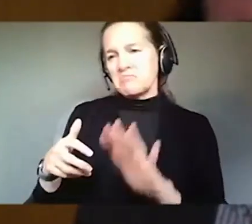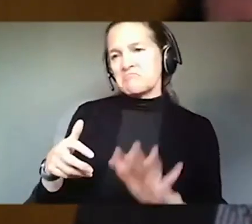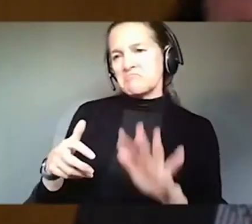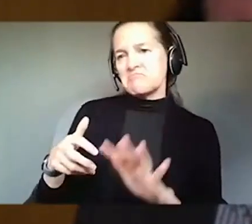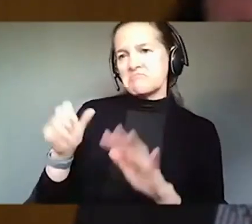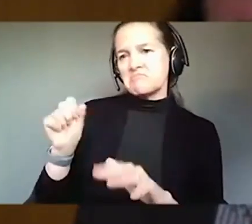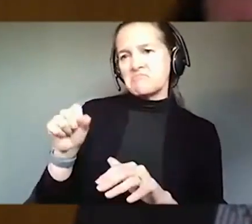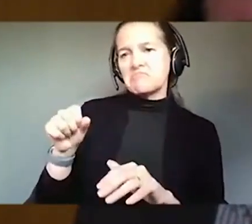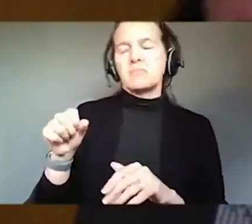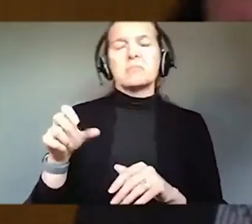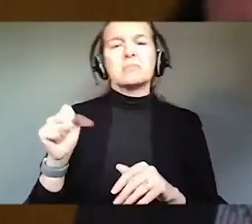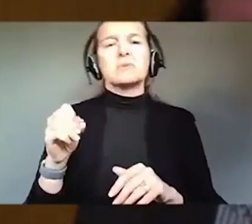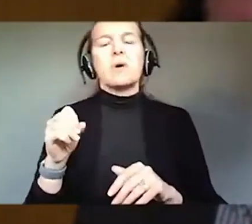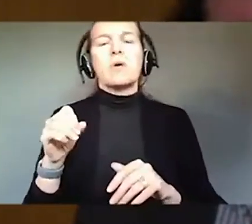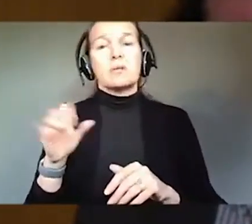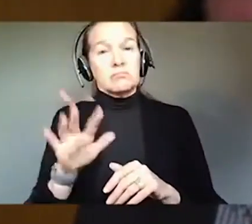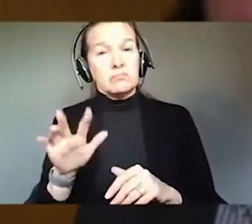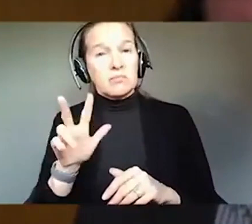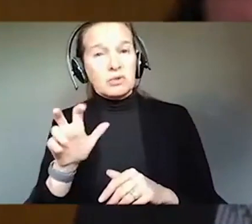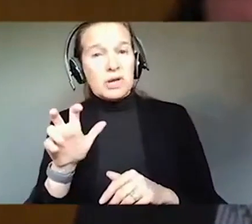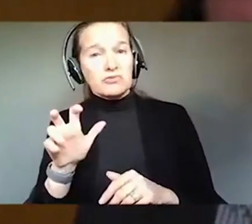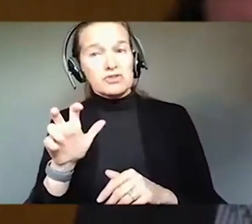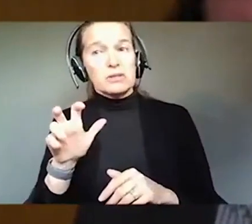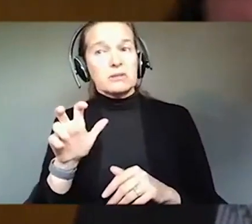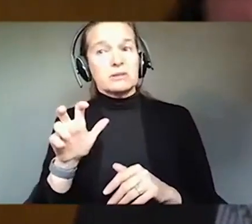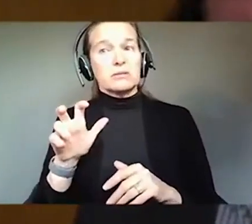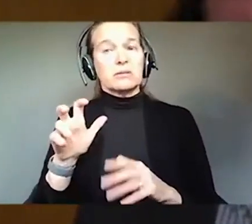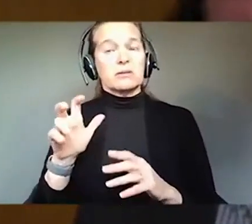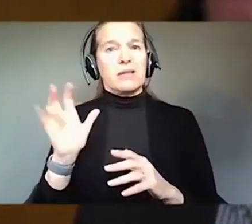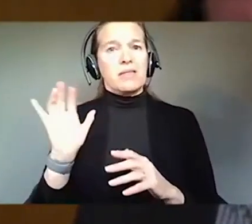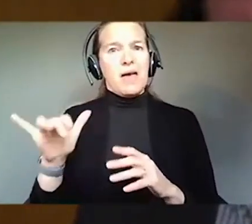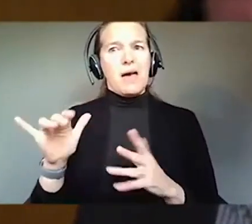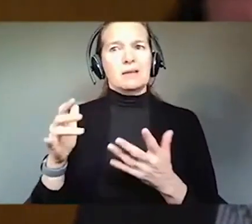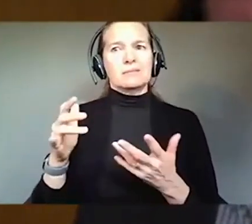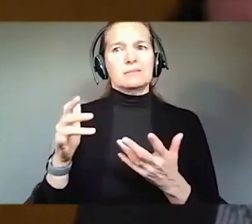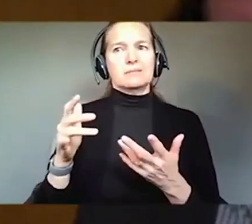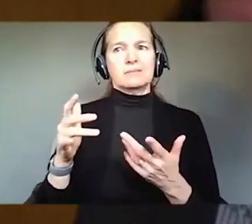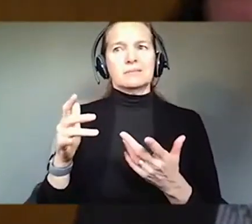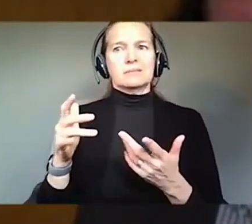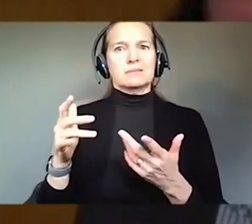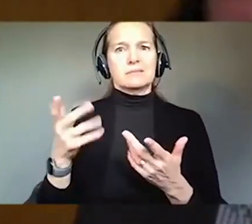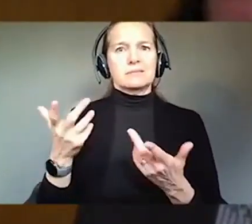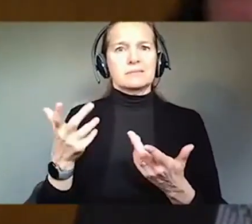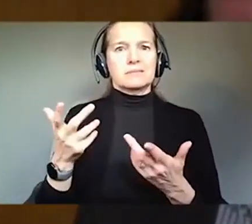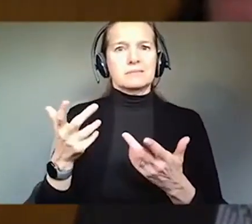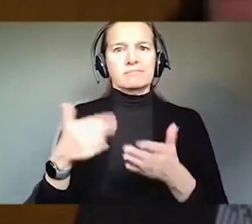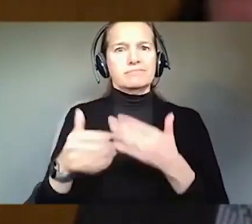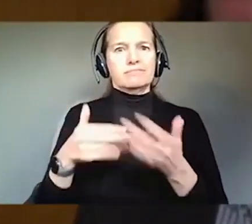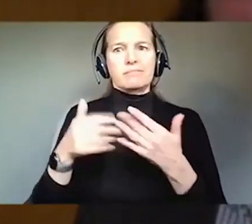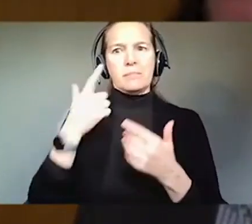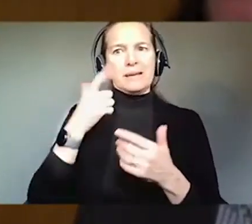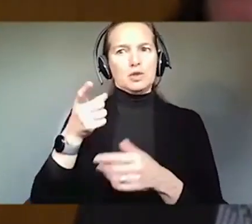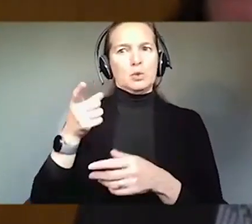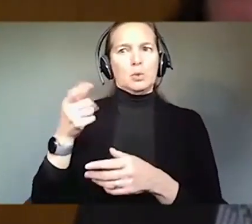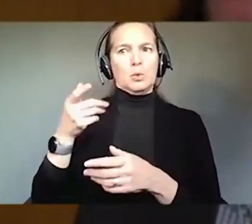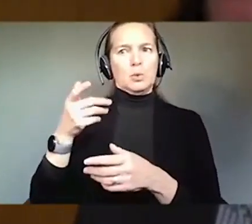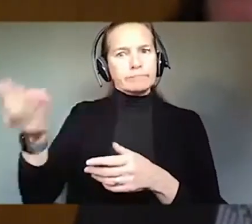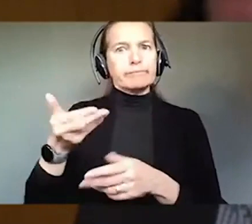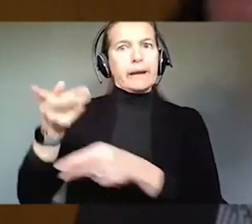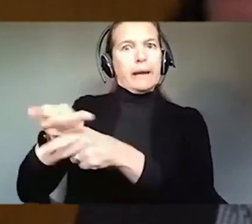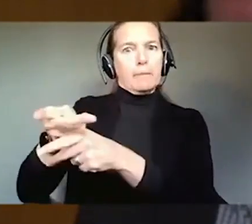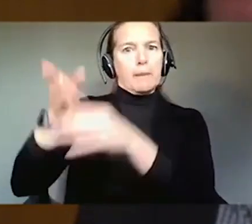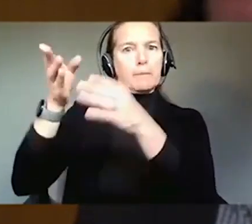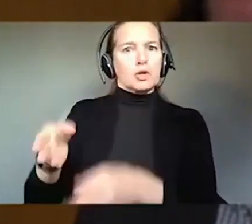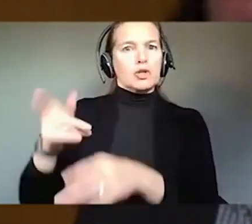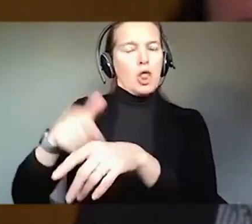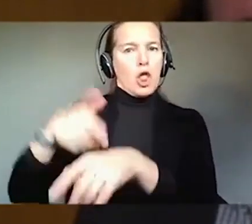is far outweighed by the benefit of having somebody who you retain longer because it costs so much to attract and retain people. Is that a